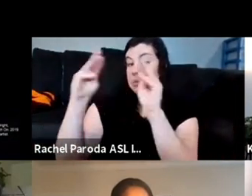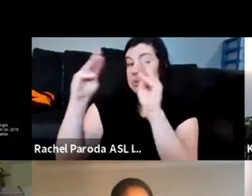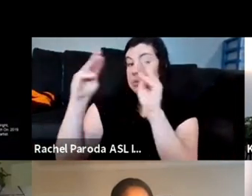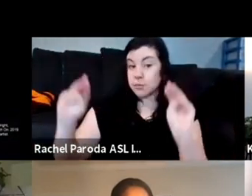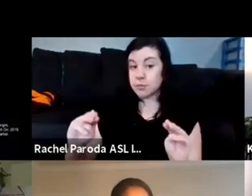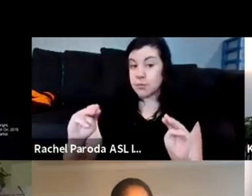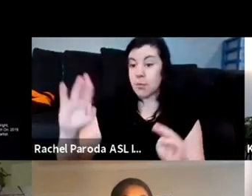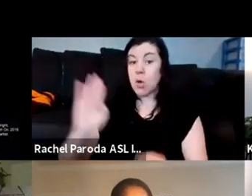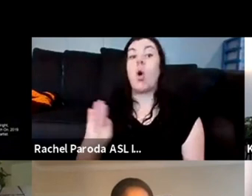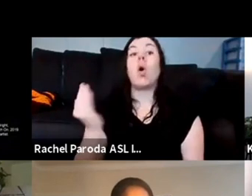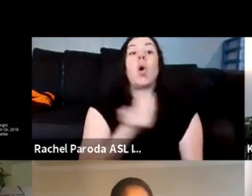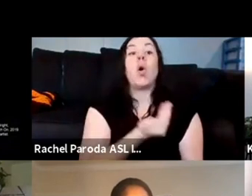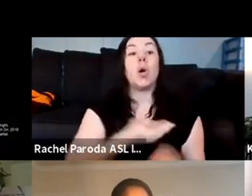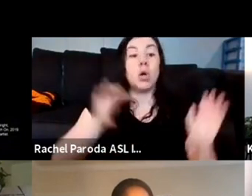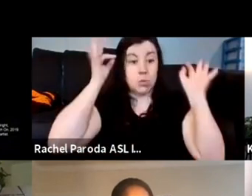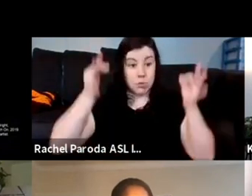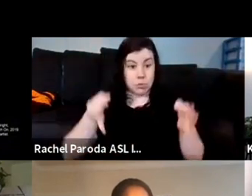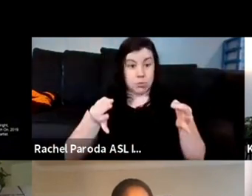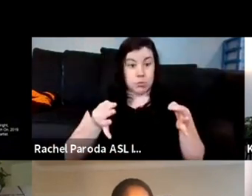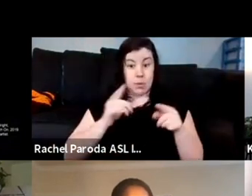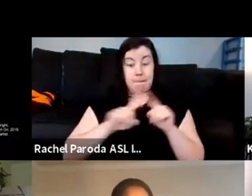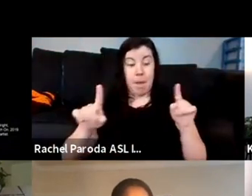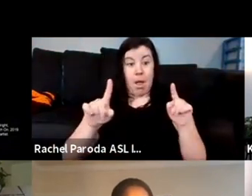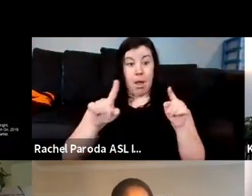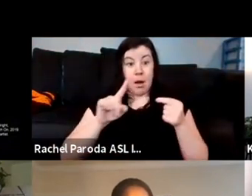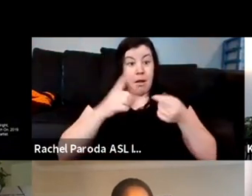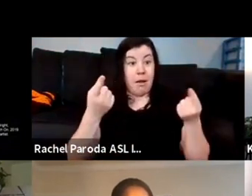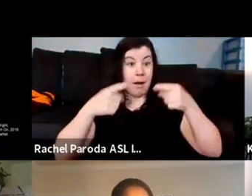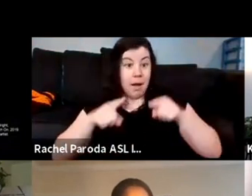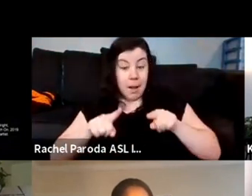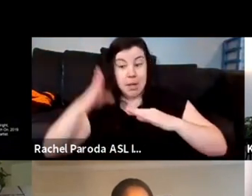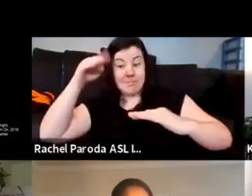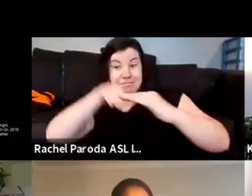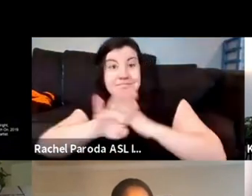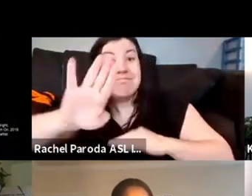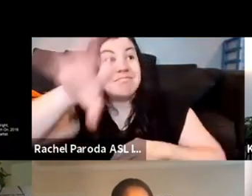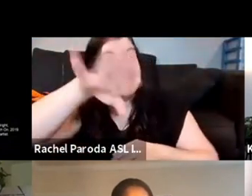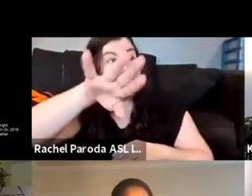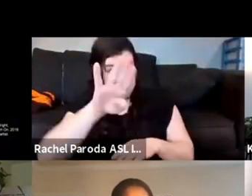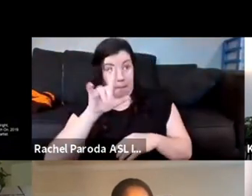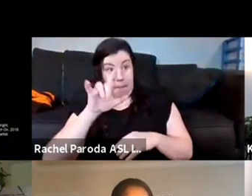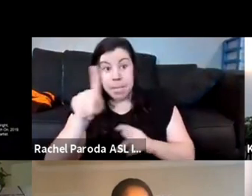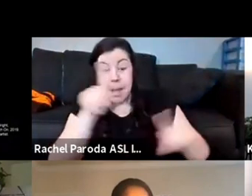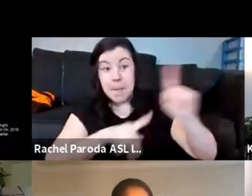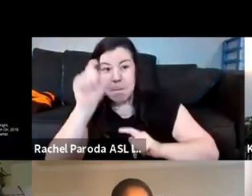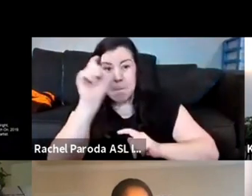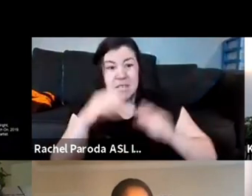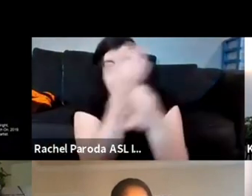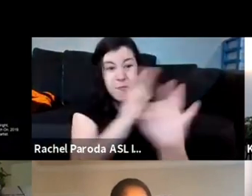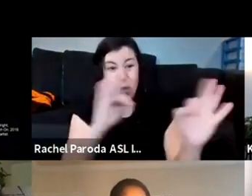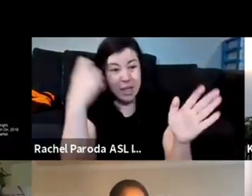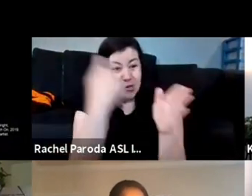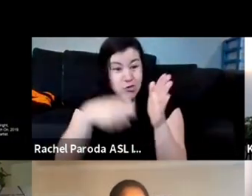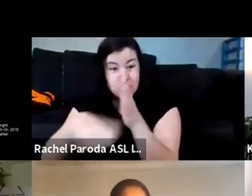terms that we wanted but once we got into the door and said hey all black people got to be free you know to come in here you can't be charging them um